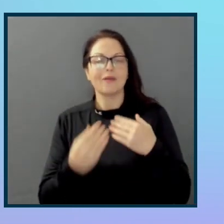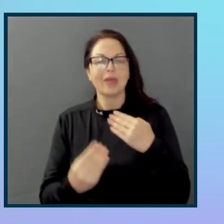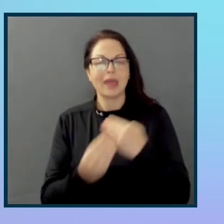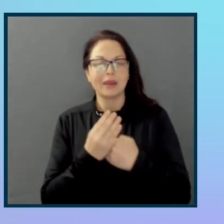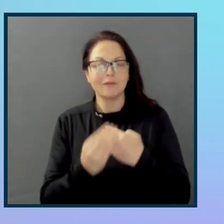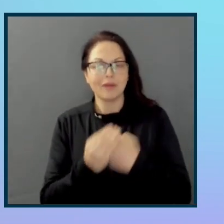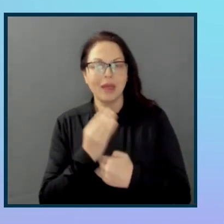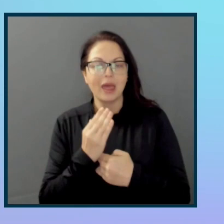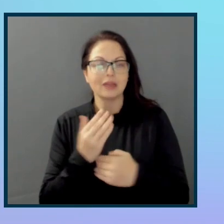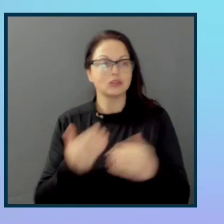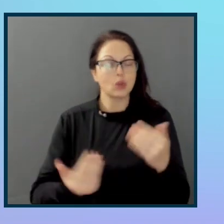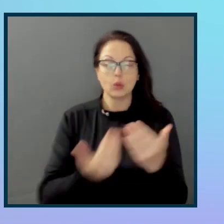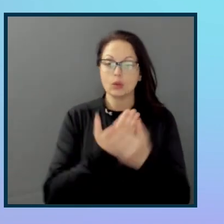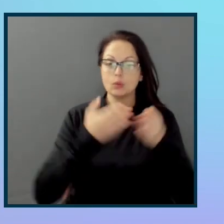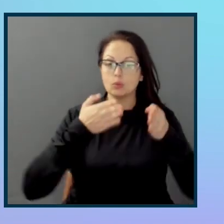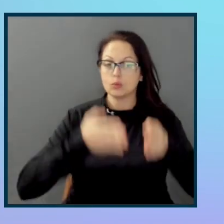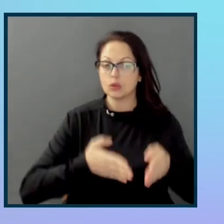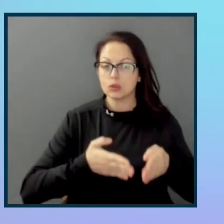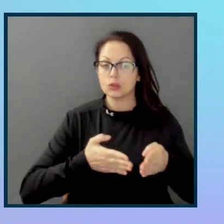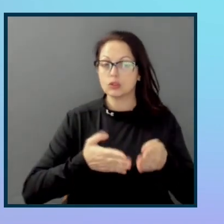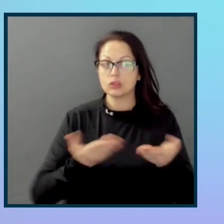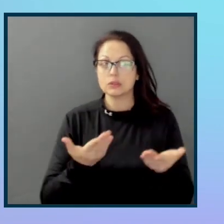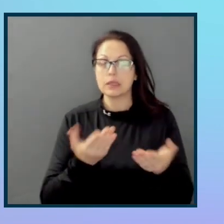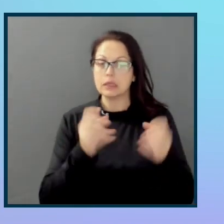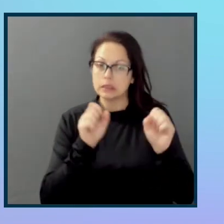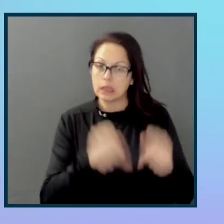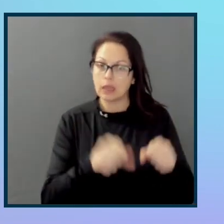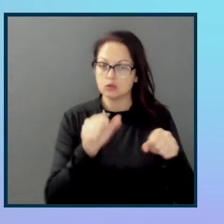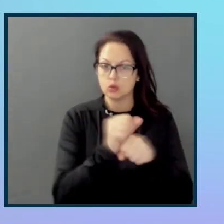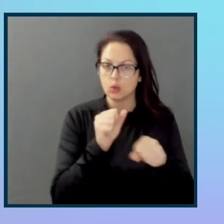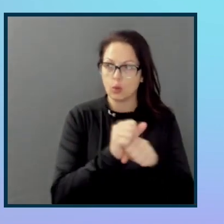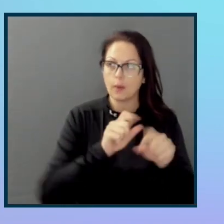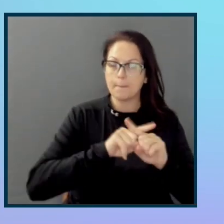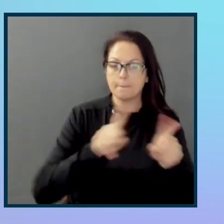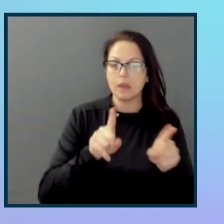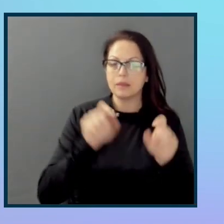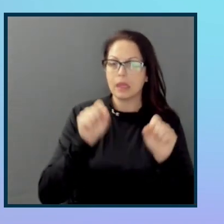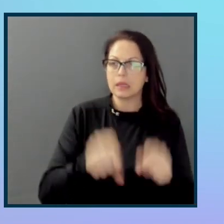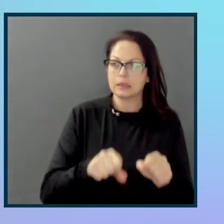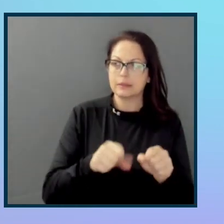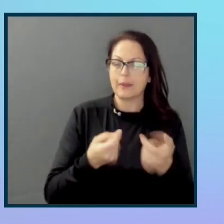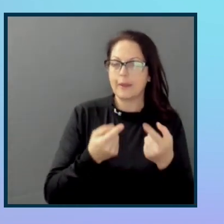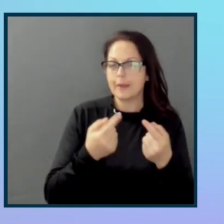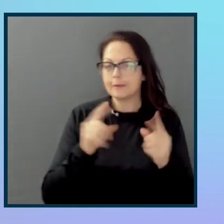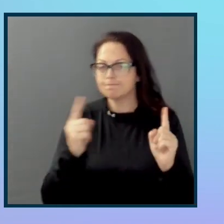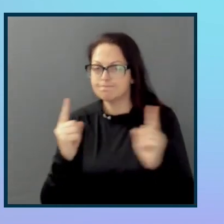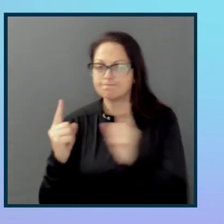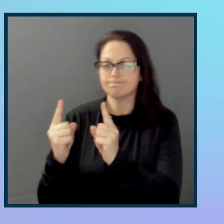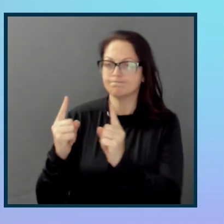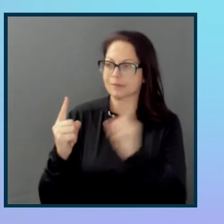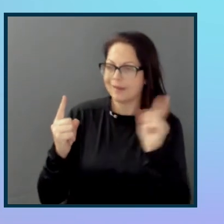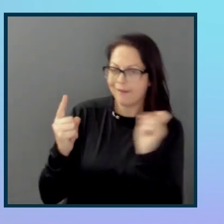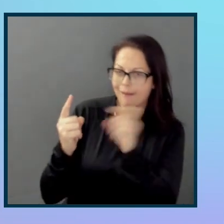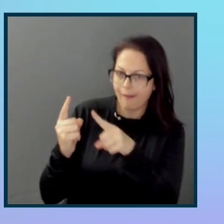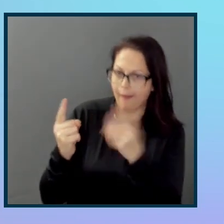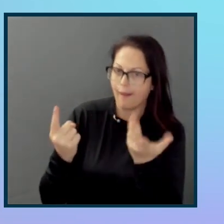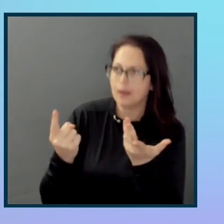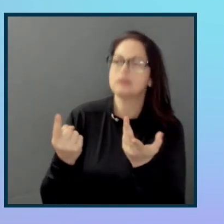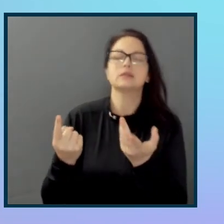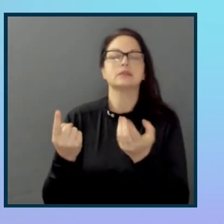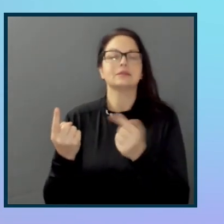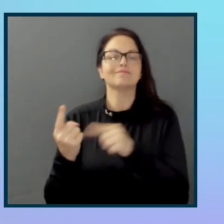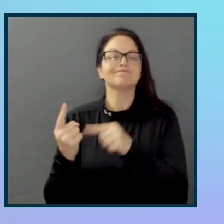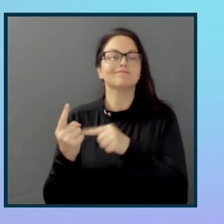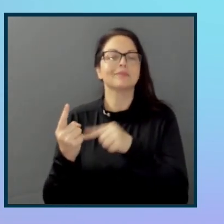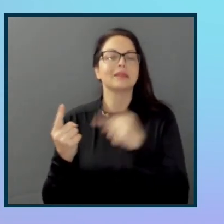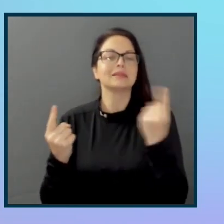can take on the bulk of the work. But have somebody they know they can go to for questions, because, yes, it can be a huge problem. You don't